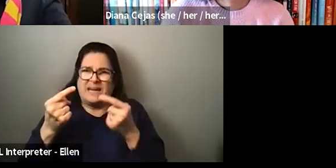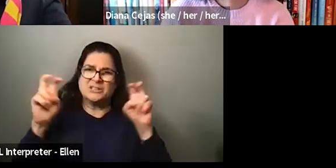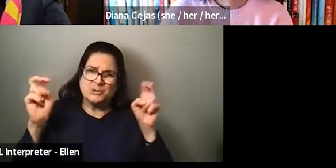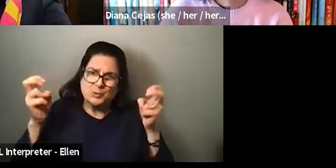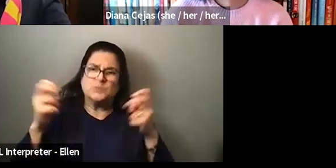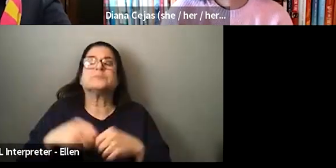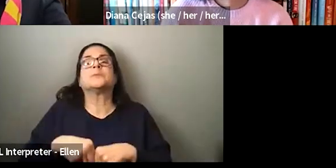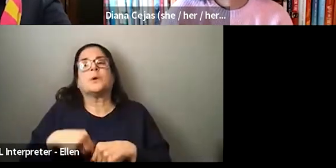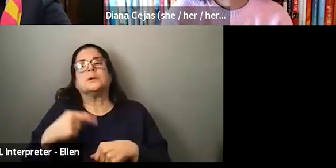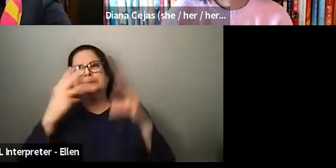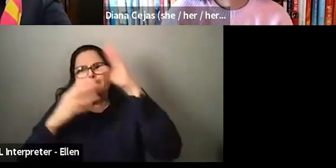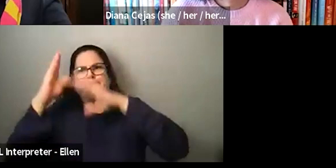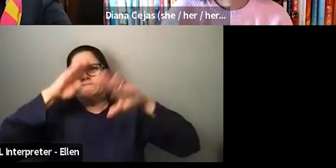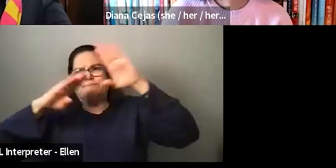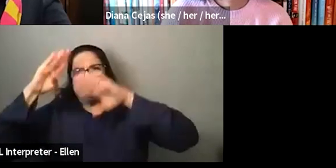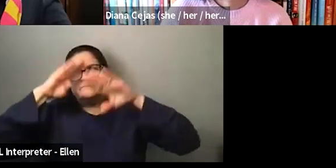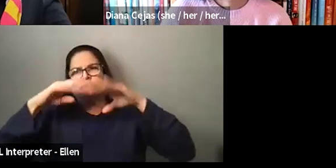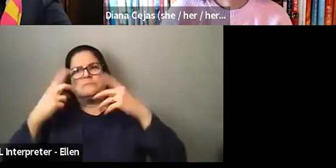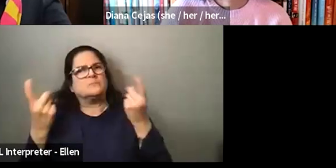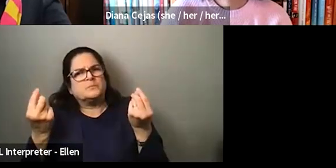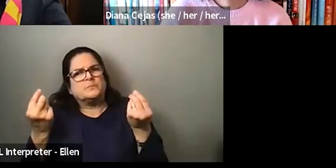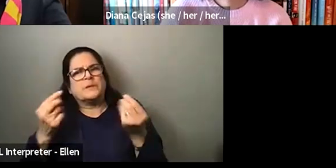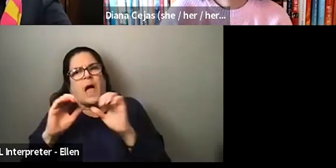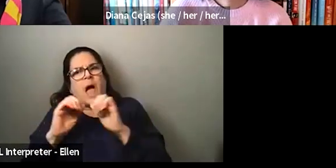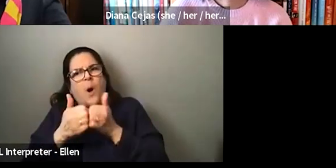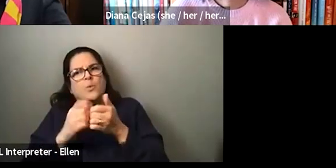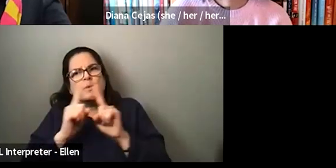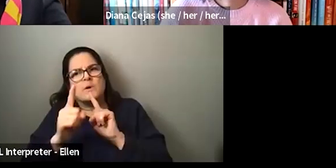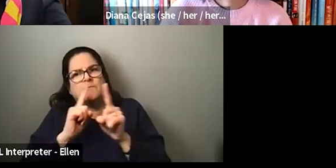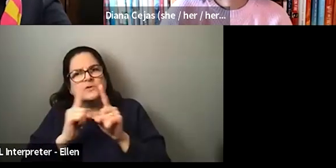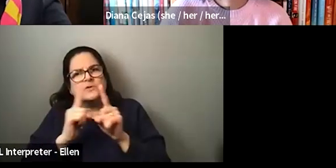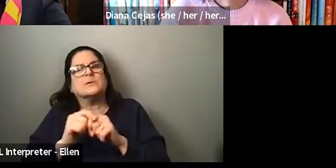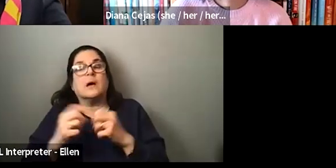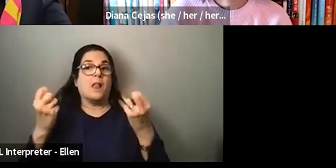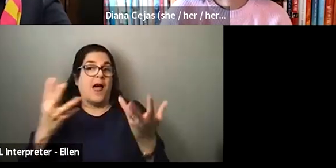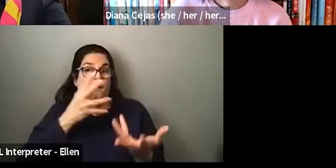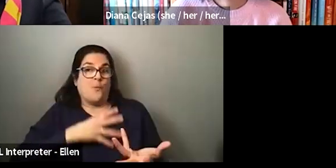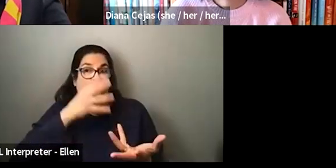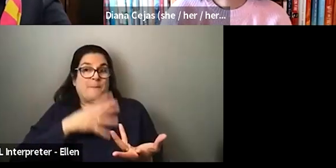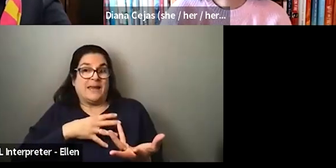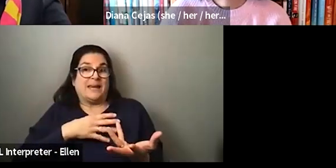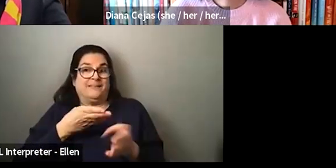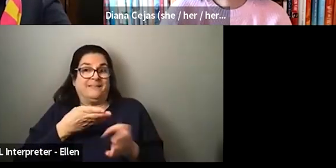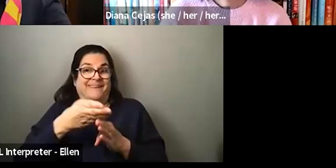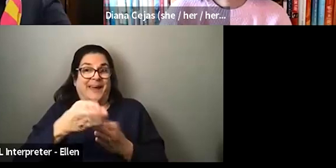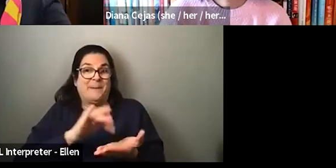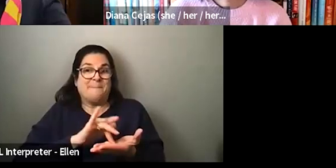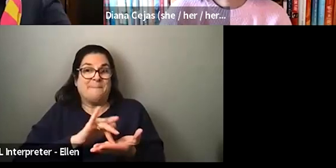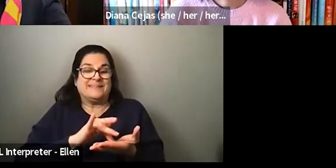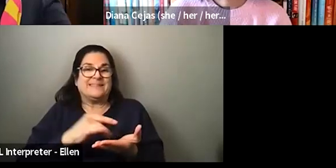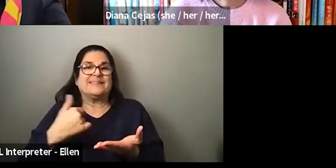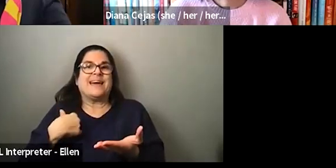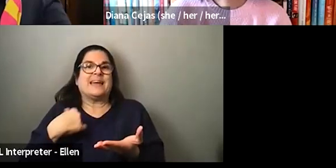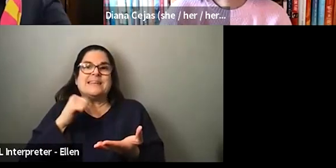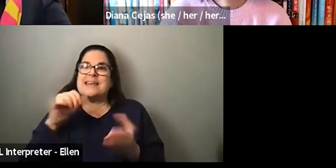Um, and so one of the things that I did, which I think a lot of women in medicine do for a lot of different reasons is that I did not take a 1.0